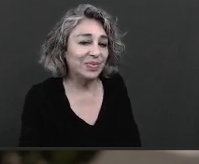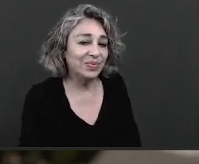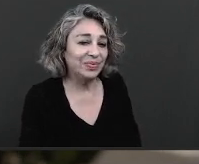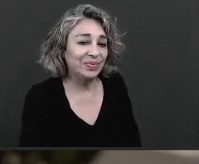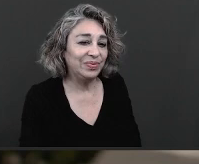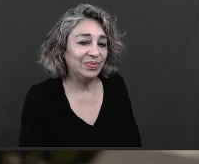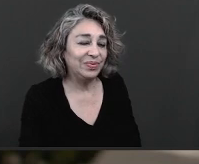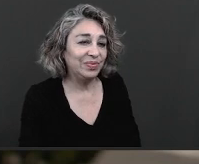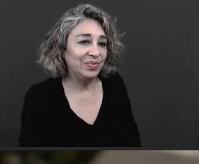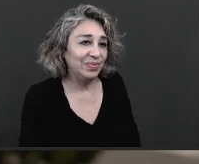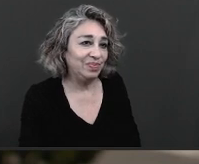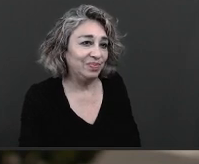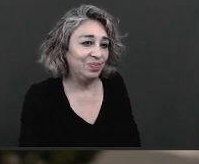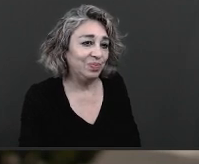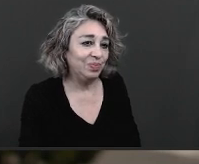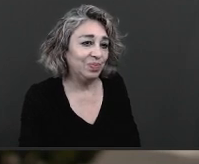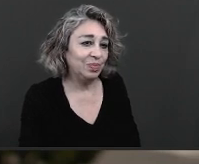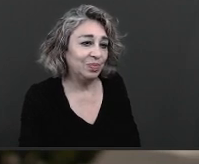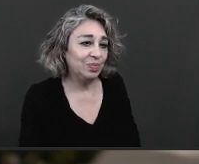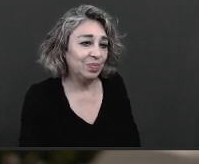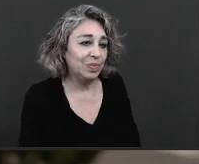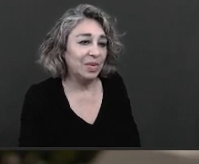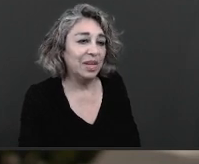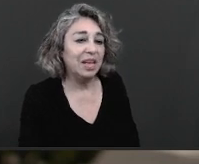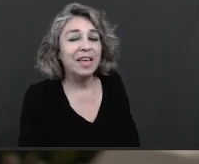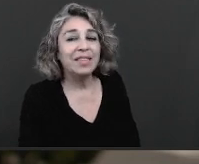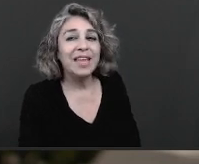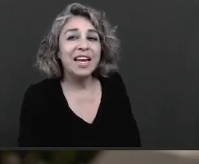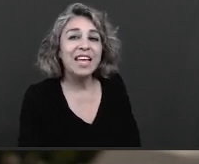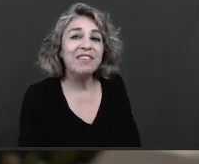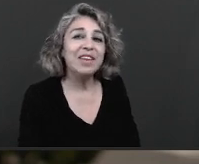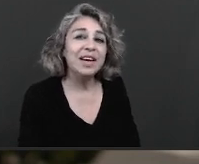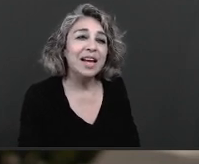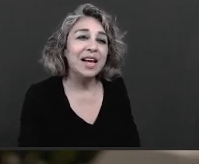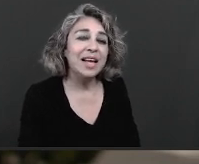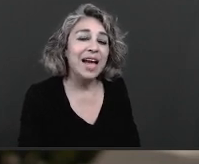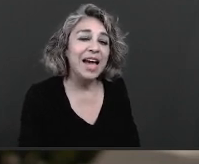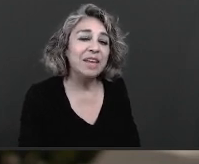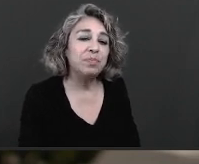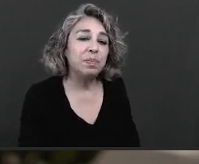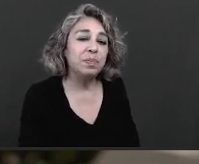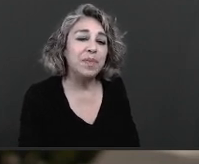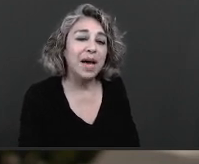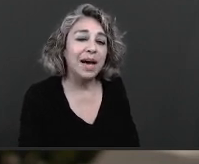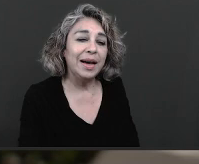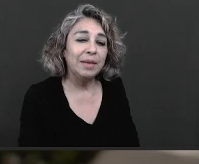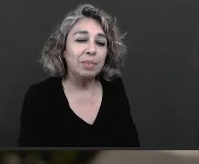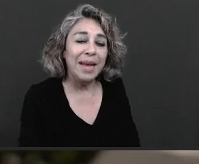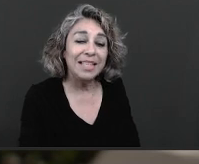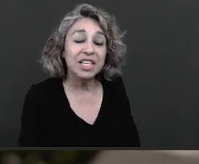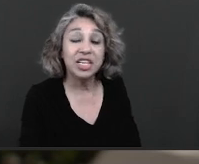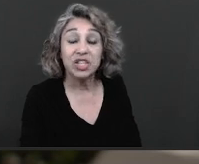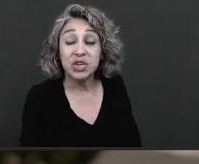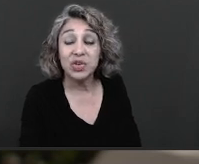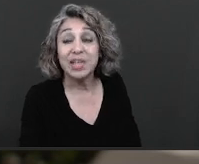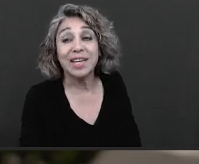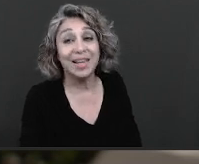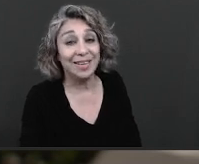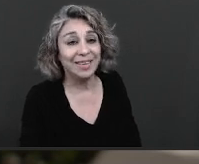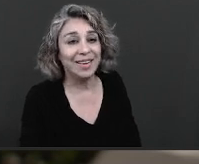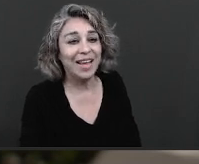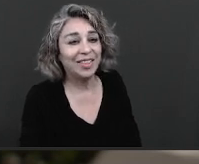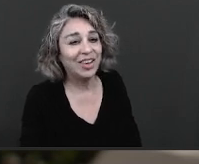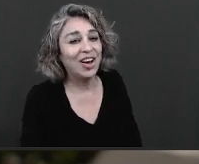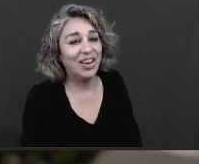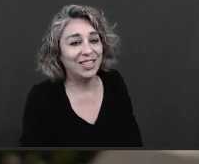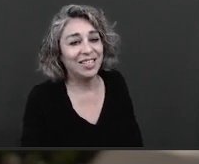that even had plastic surgery done